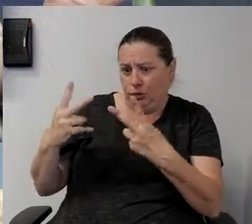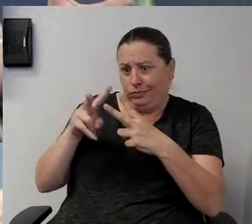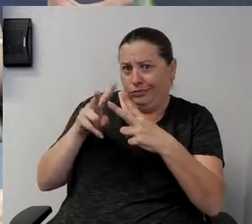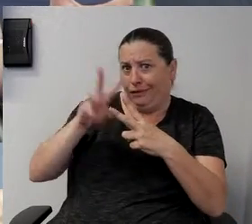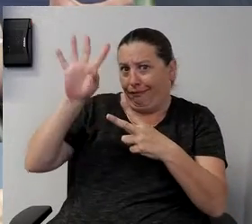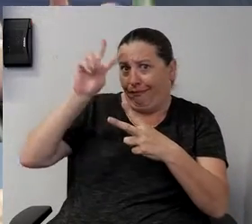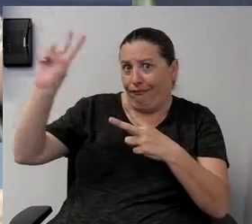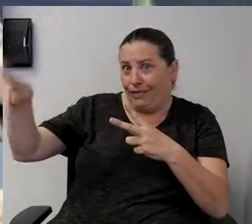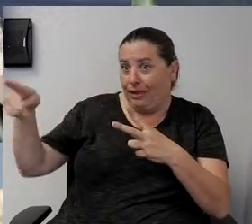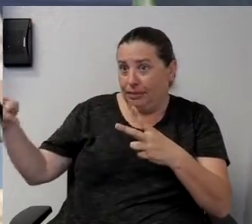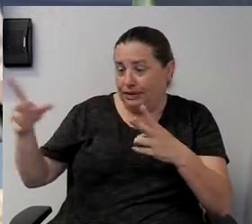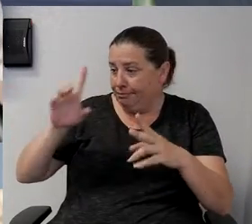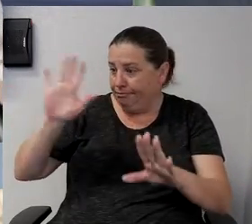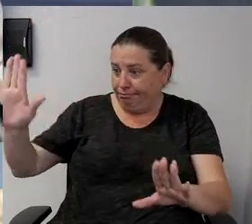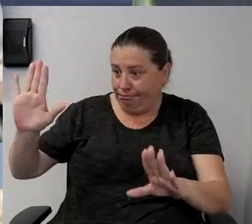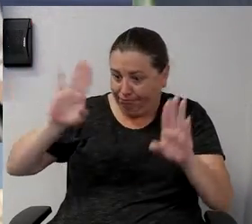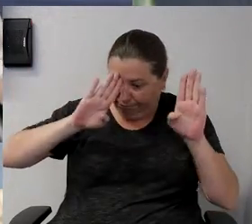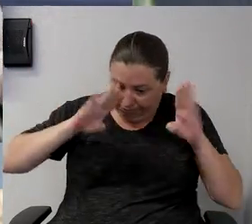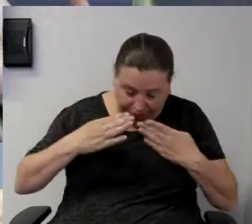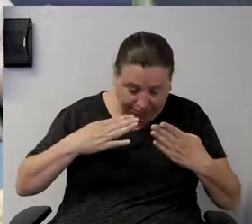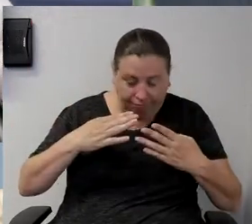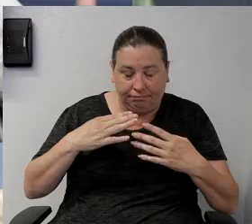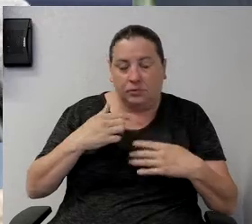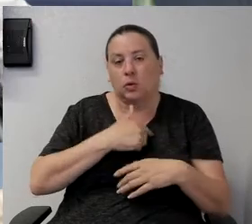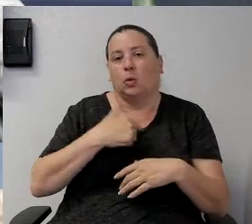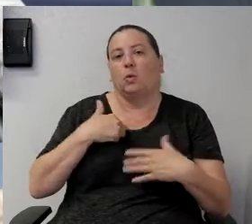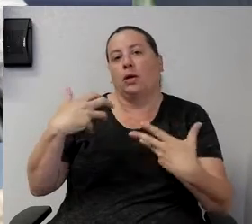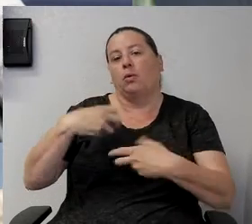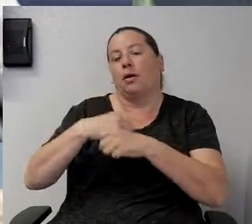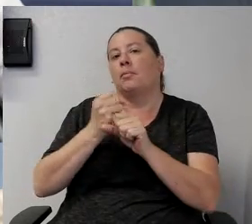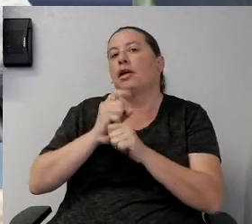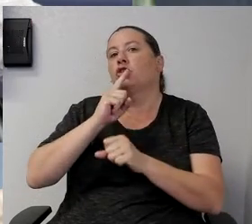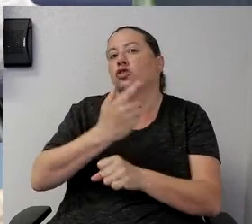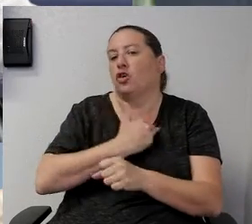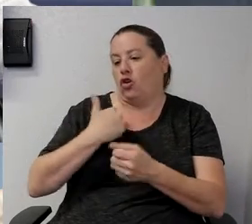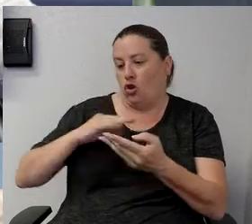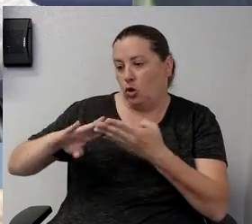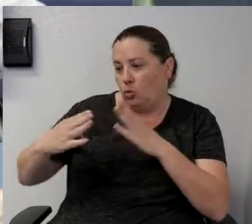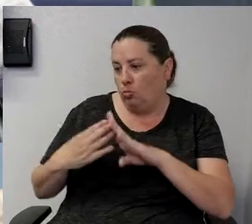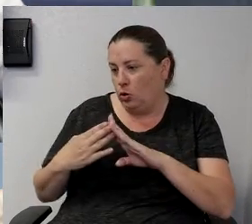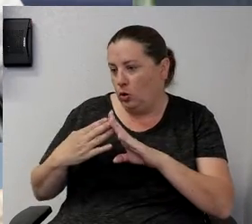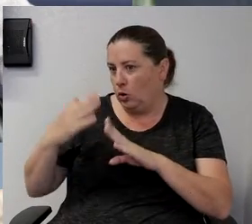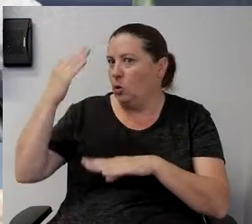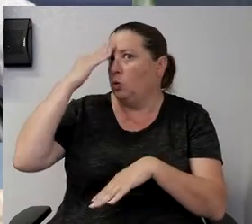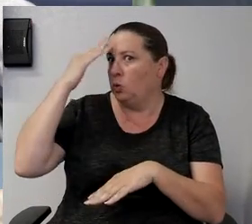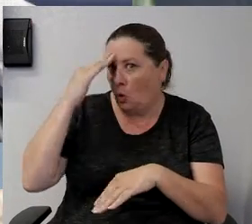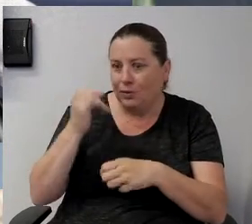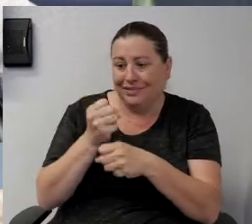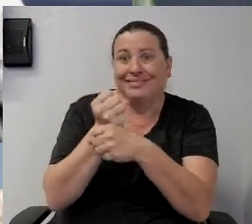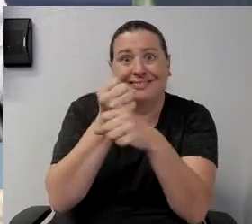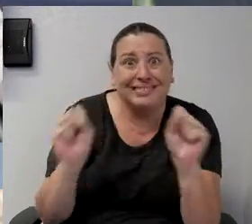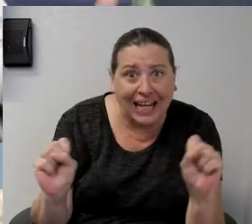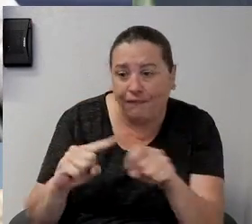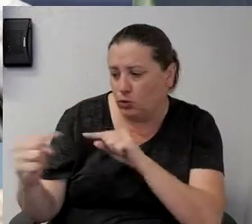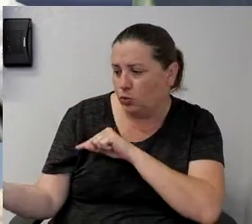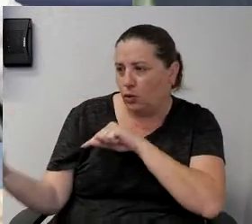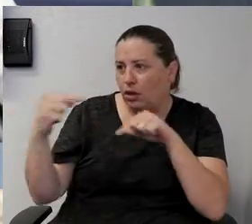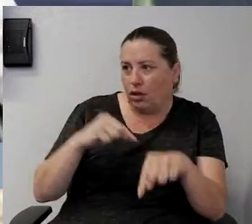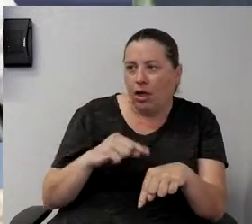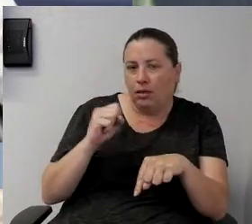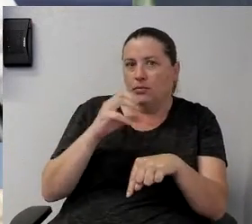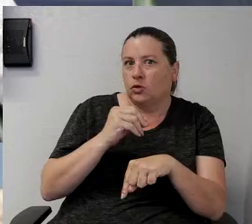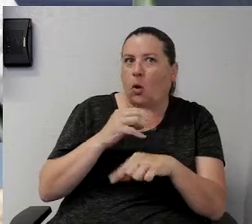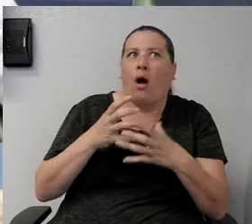that's what they're dedicated to right now and we want to make sure that our community knows that it's safe to come in so a lot of extra